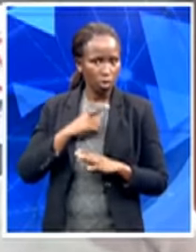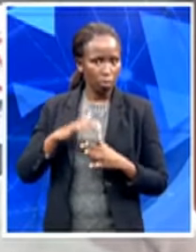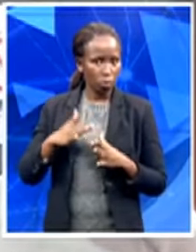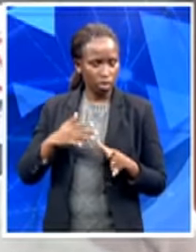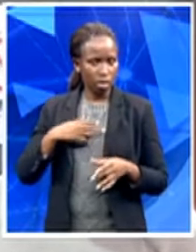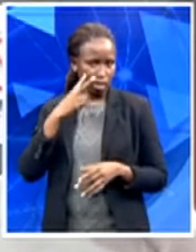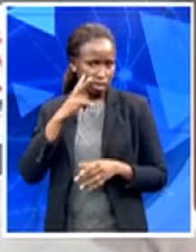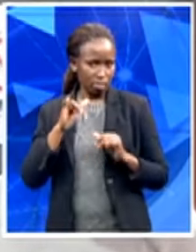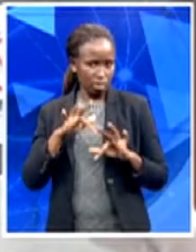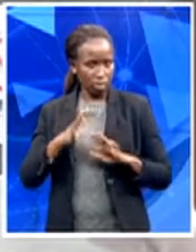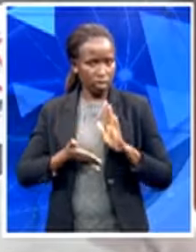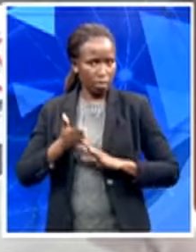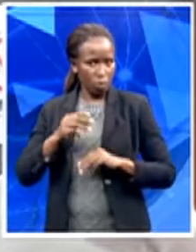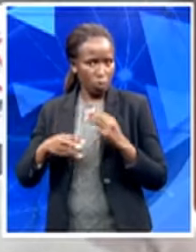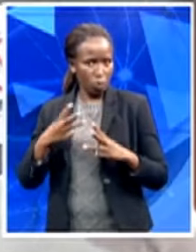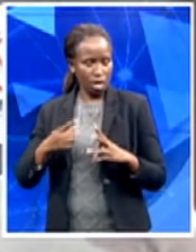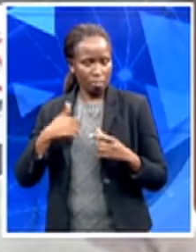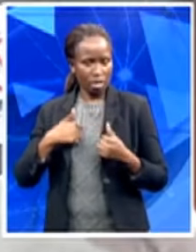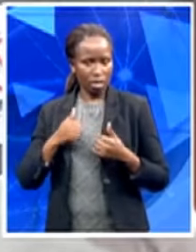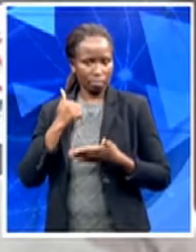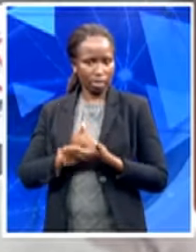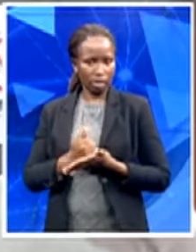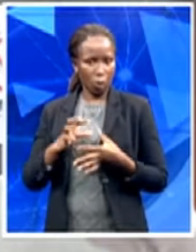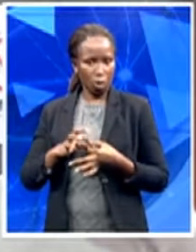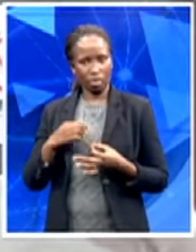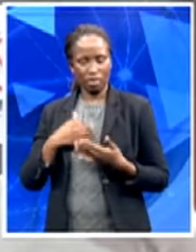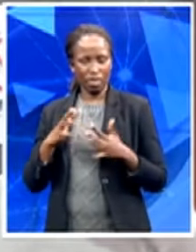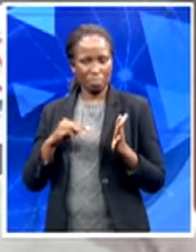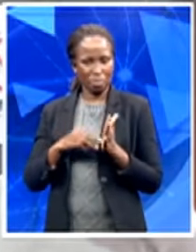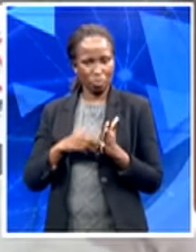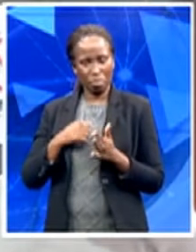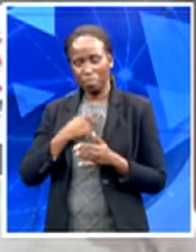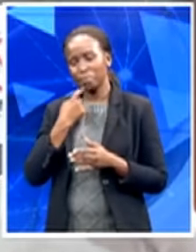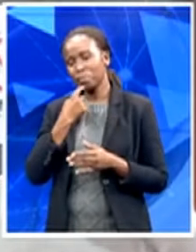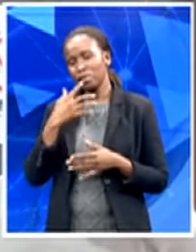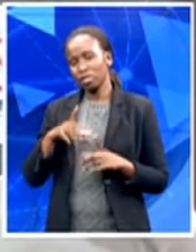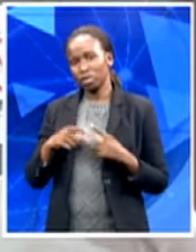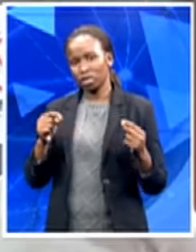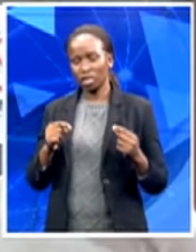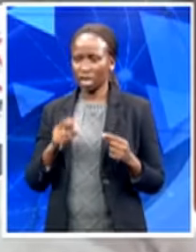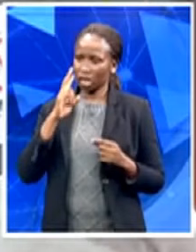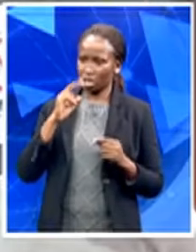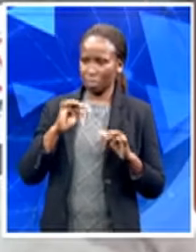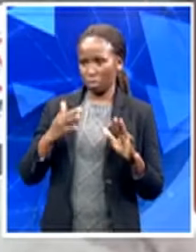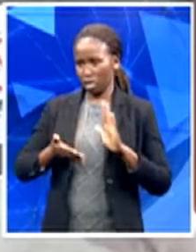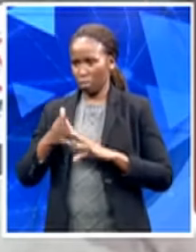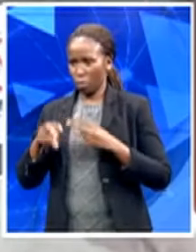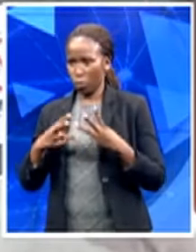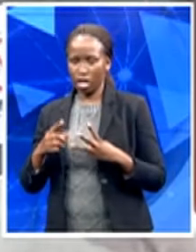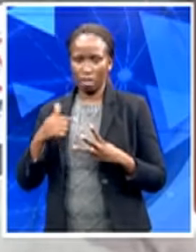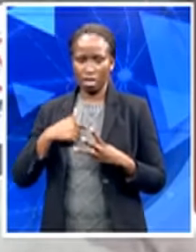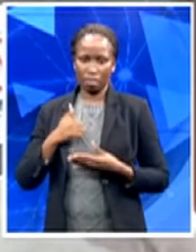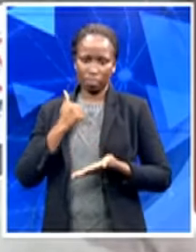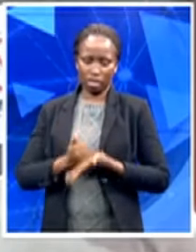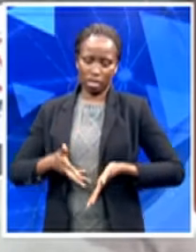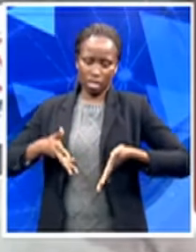my matric. Young, old people, they go to work, but I'm sitting here, I have a qualification, I have a matric certificate for me to